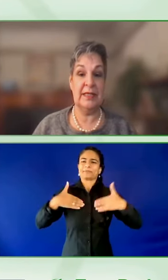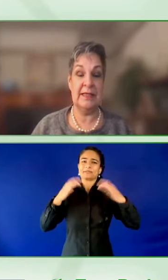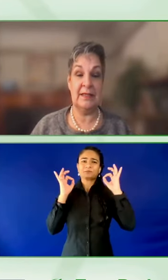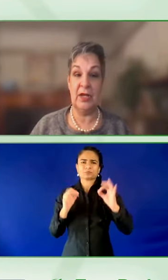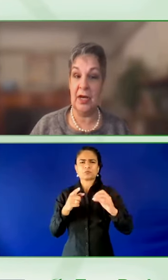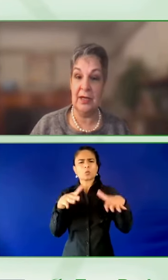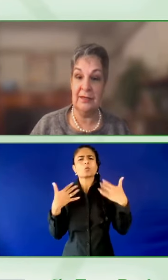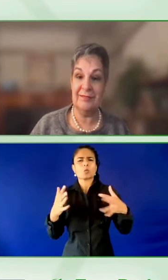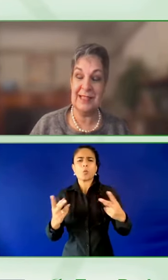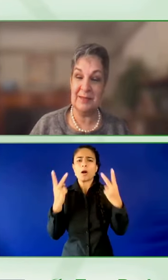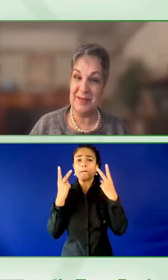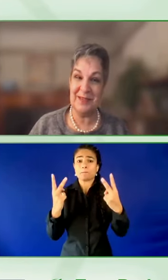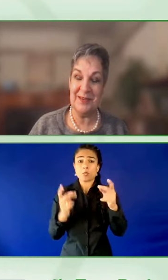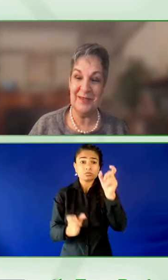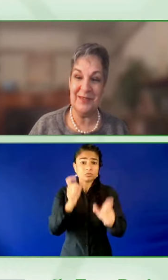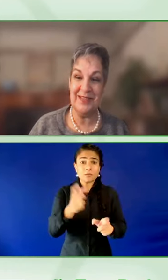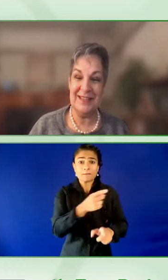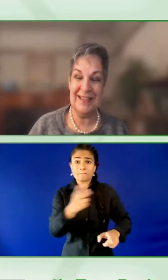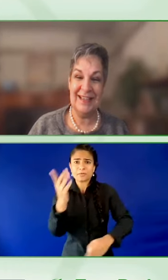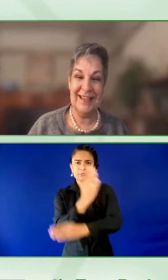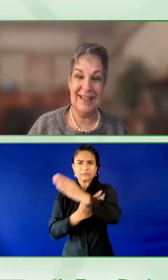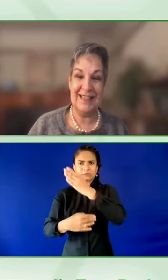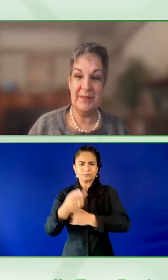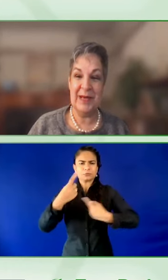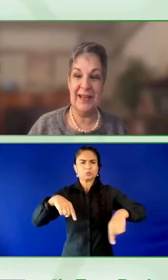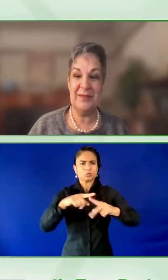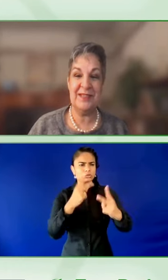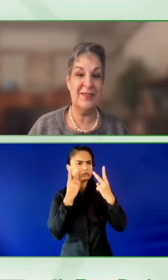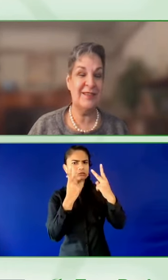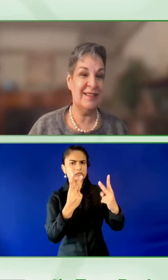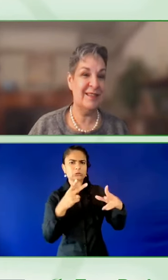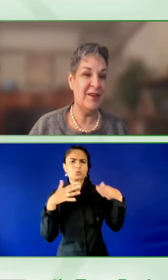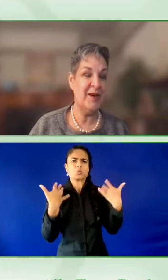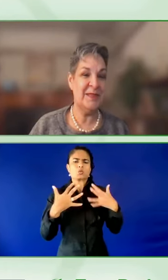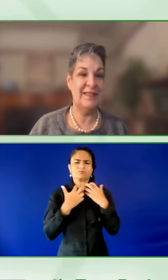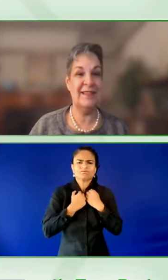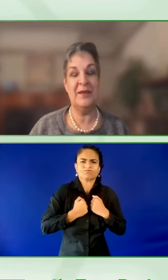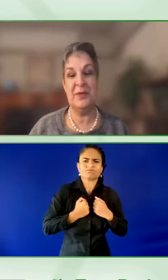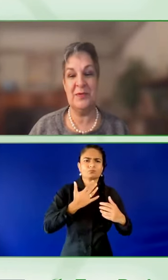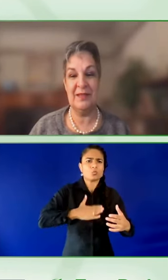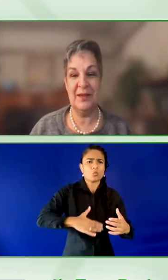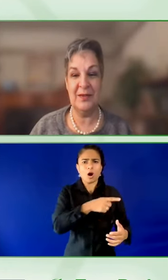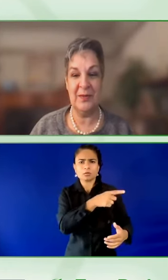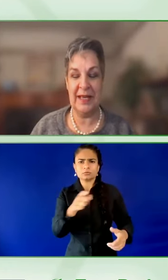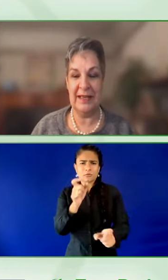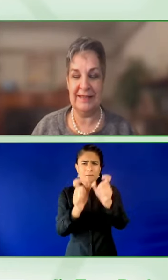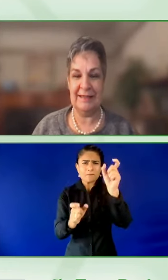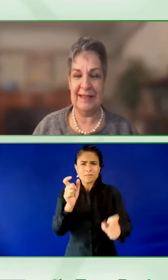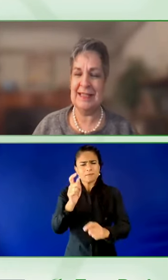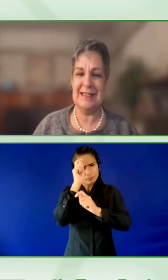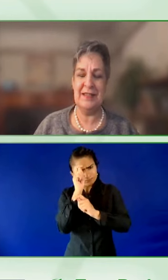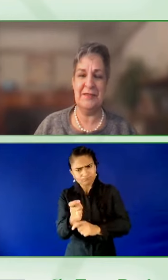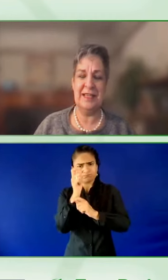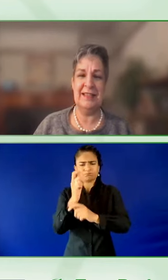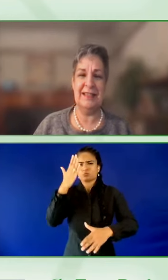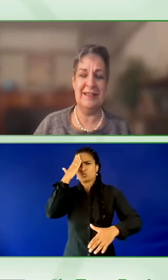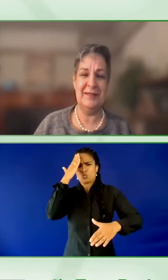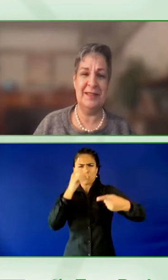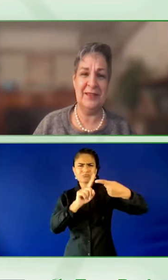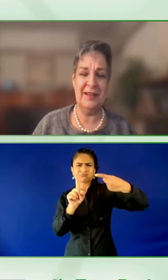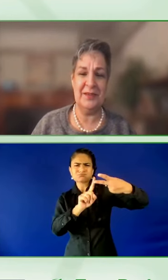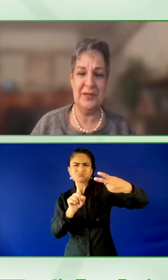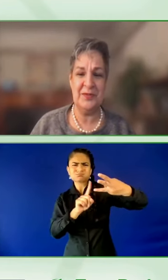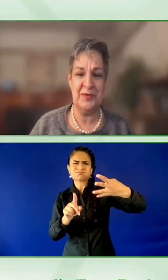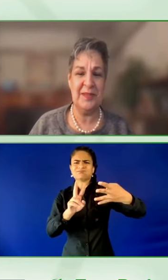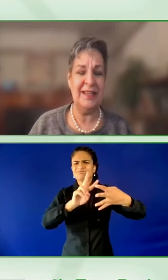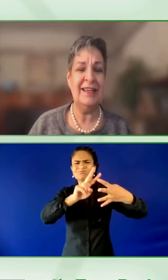journey is long, sometimes convoluted. It's a path with starts and stops and signposts along the way and things that you've done that